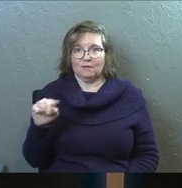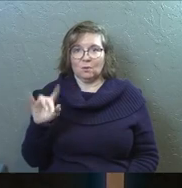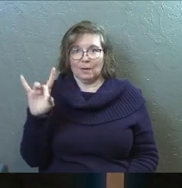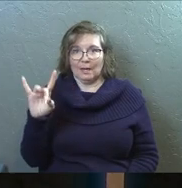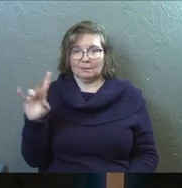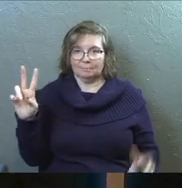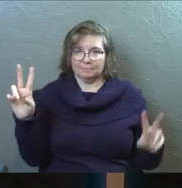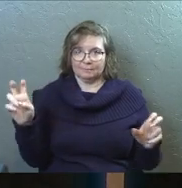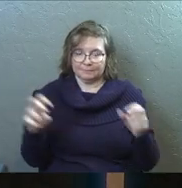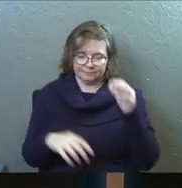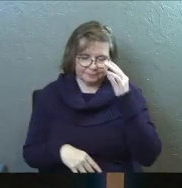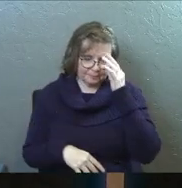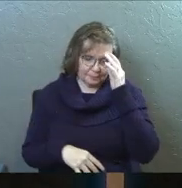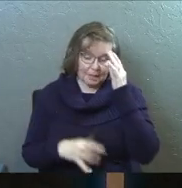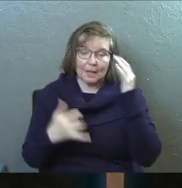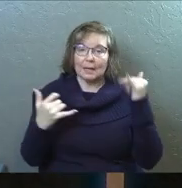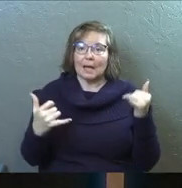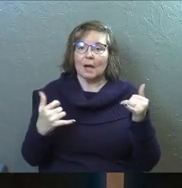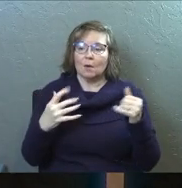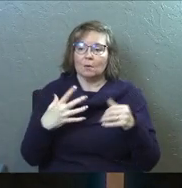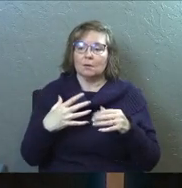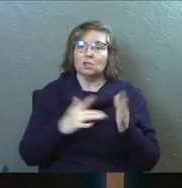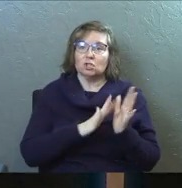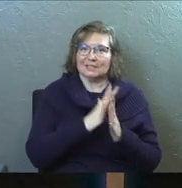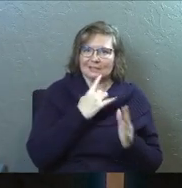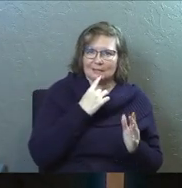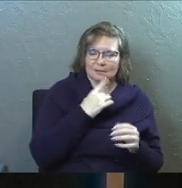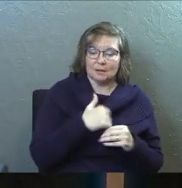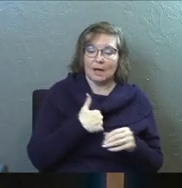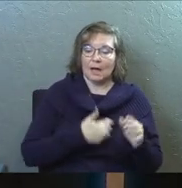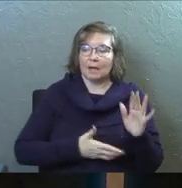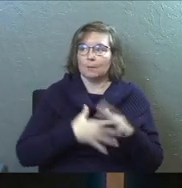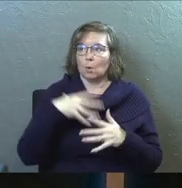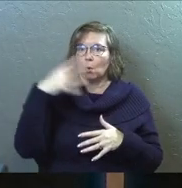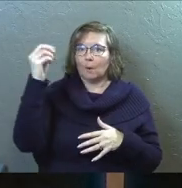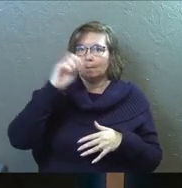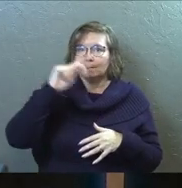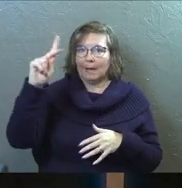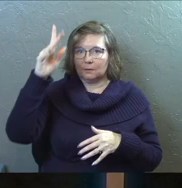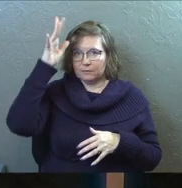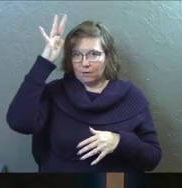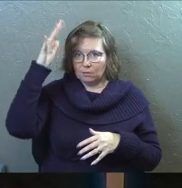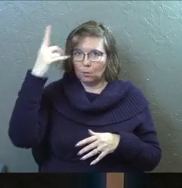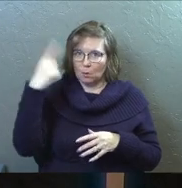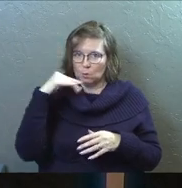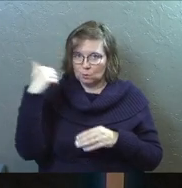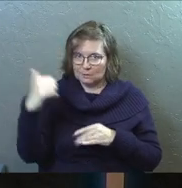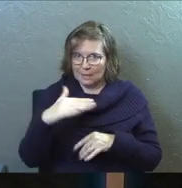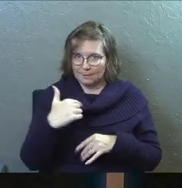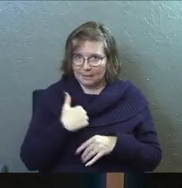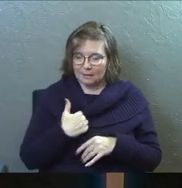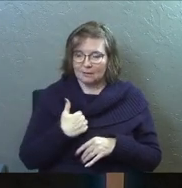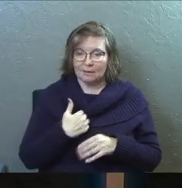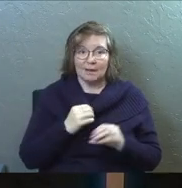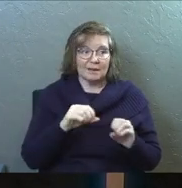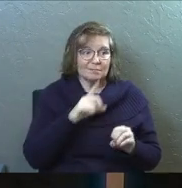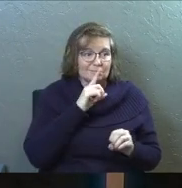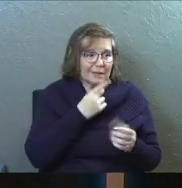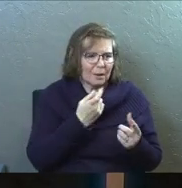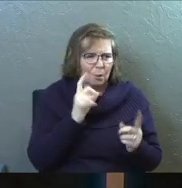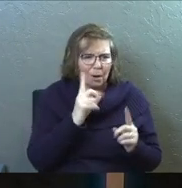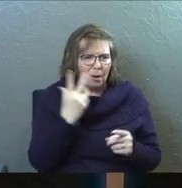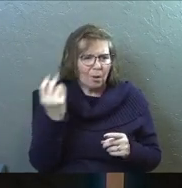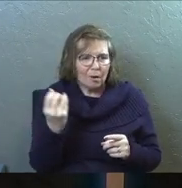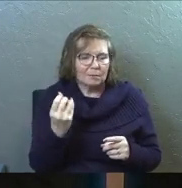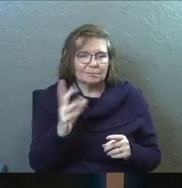is Jesus talking. It says, now I am going away to the one who sent me. And not one of you is asking where I am going. Instead, you